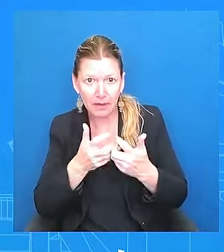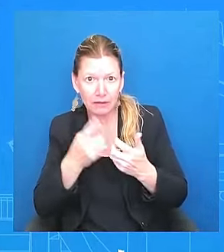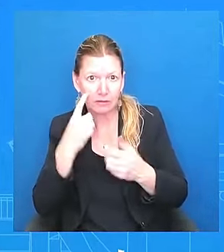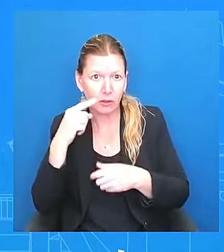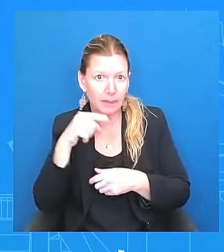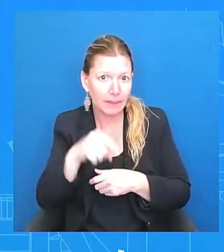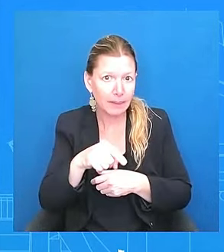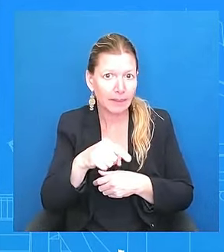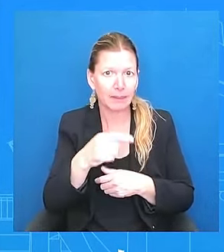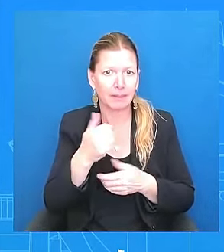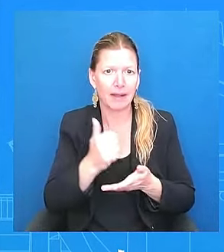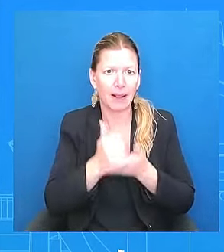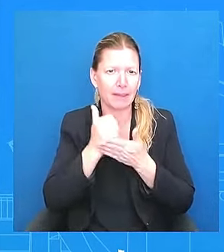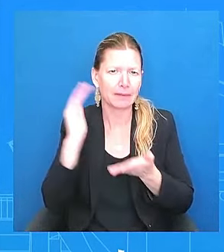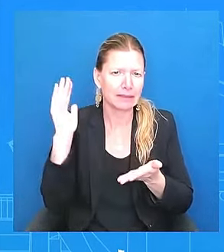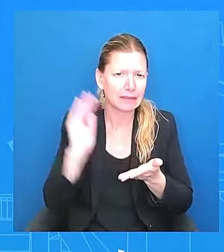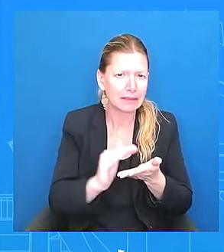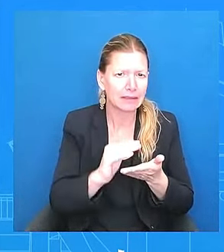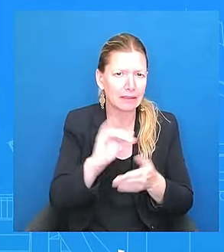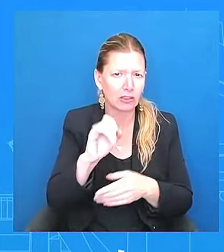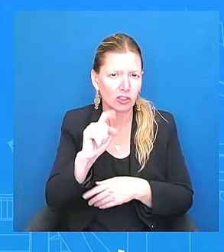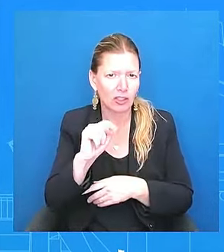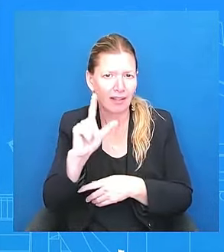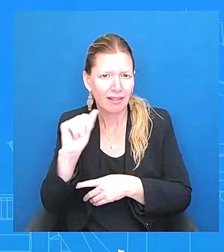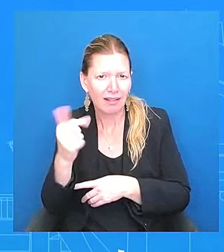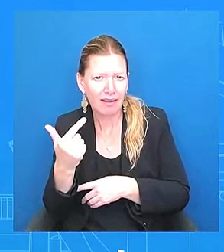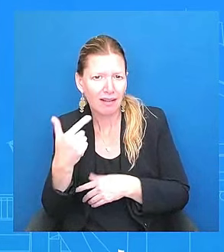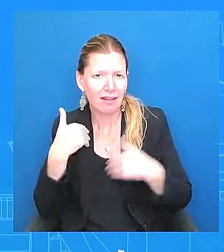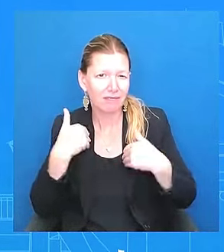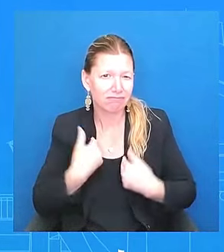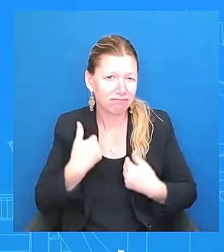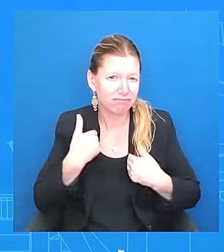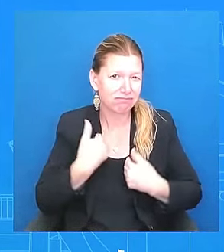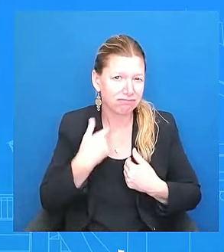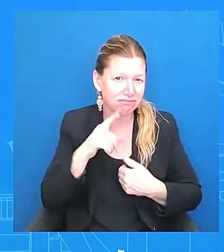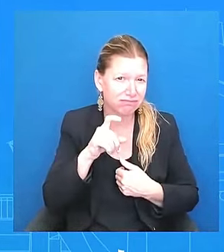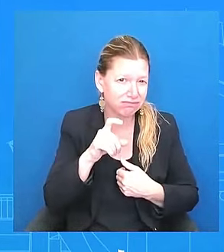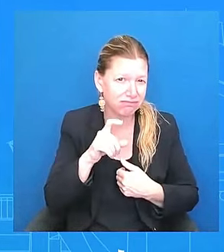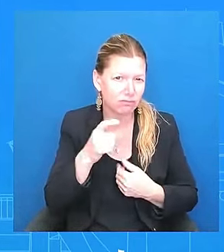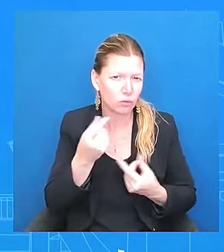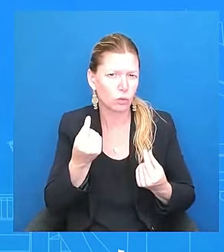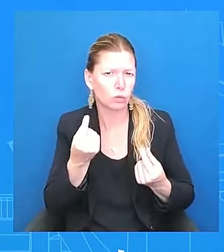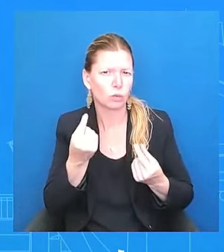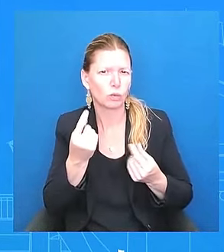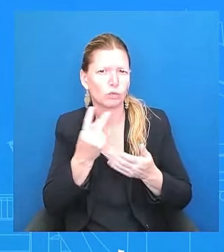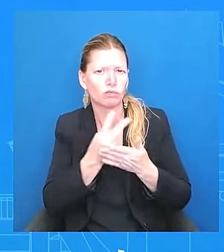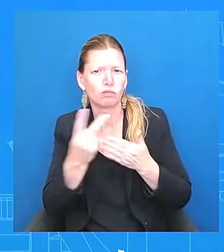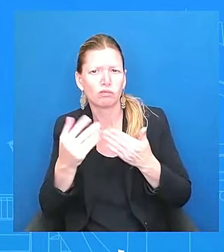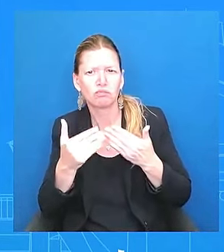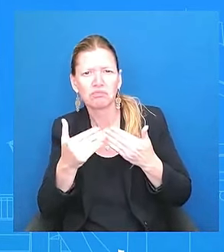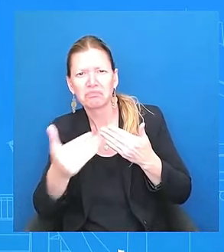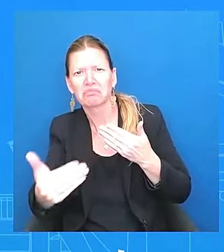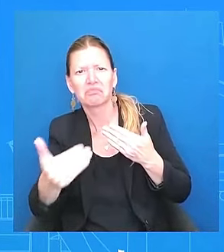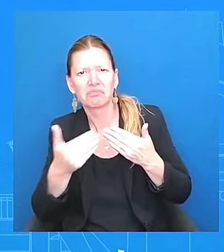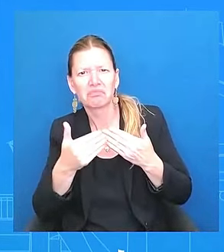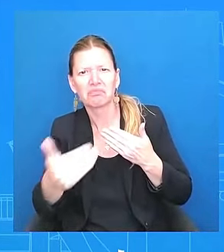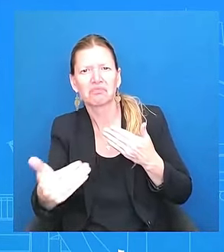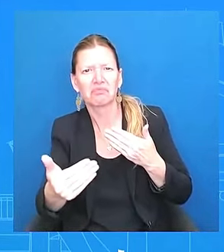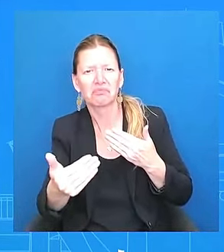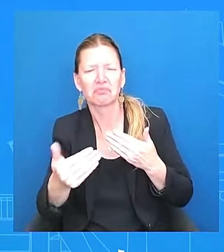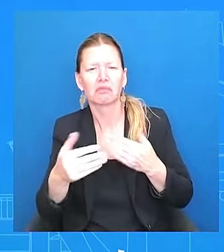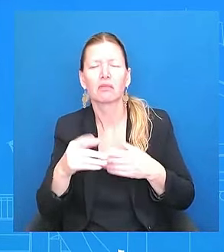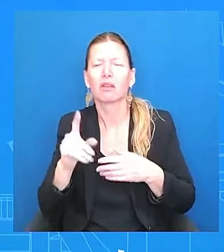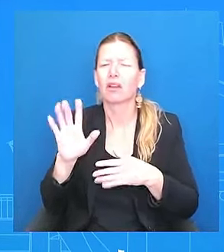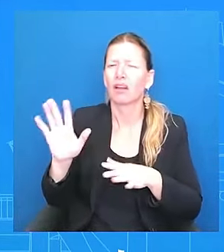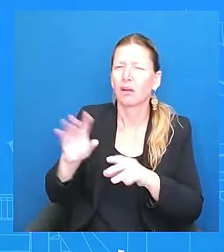time? So can you, can you, when you say two weeks later, what do you mean? debate, he arrives back in the United States 12 or 13 days before the debate.